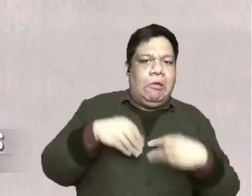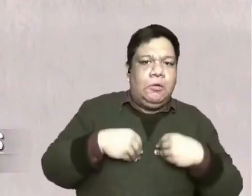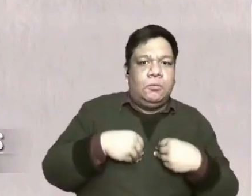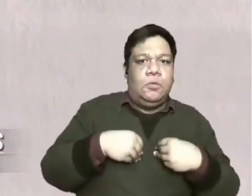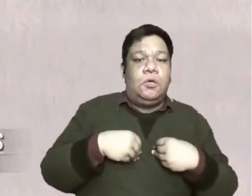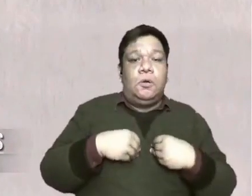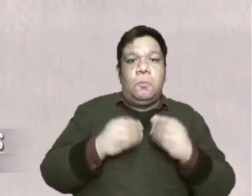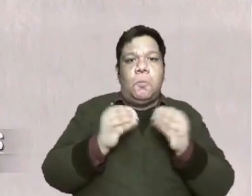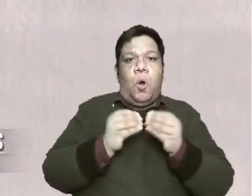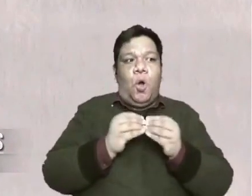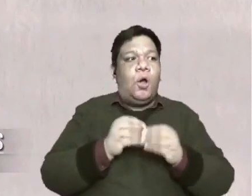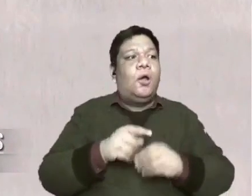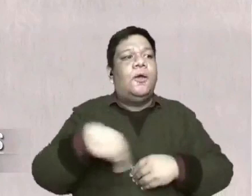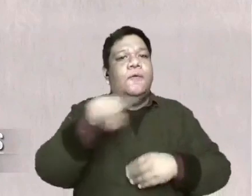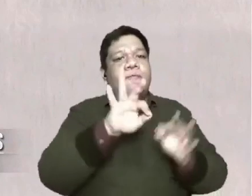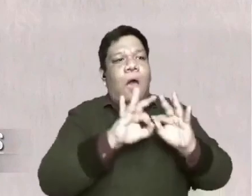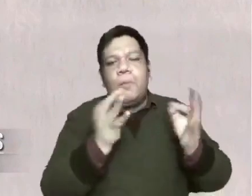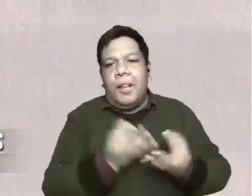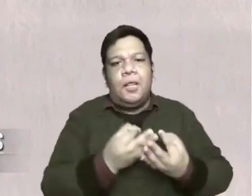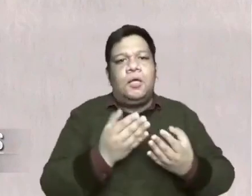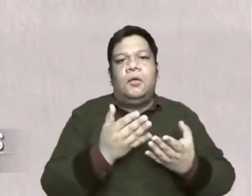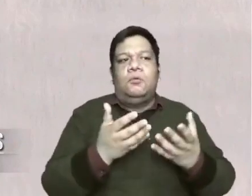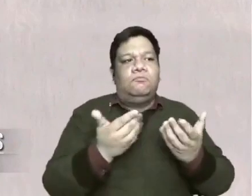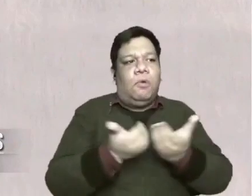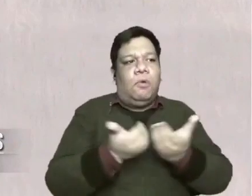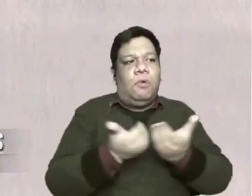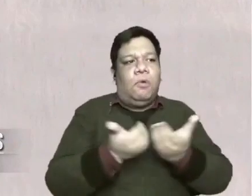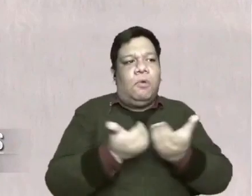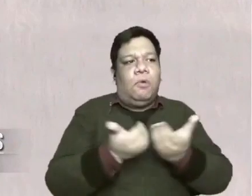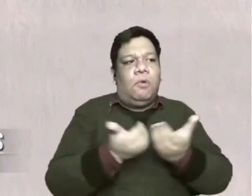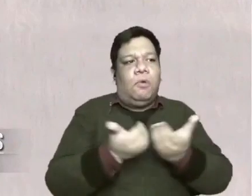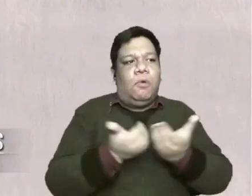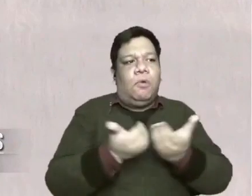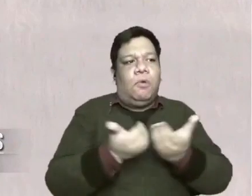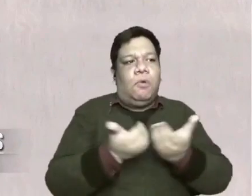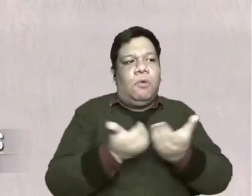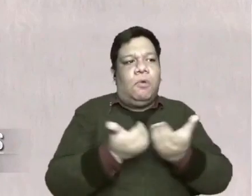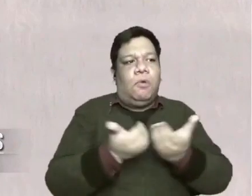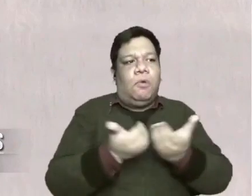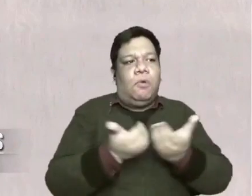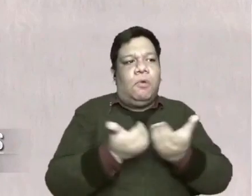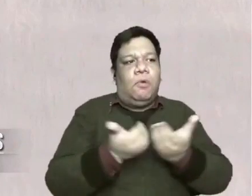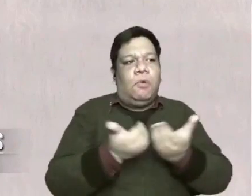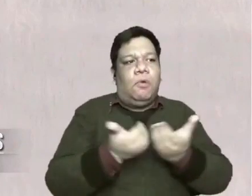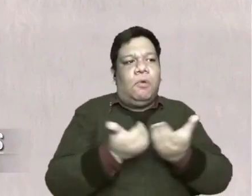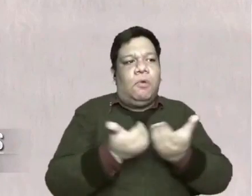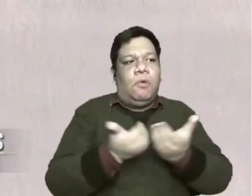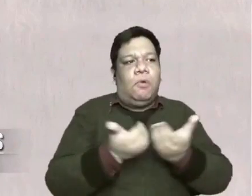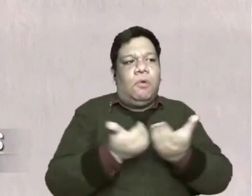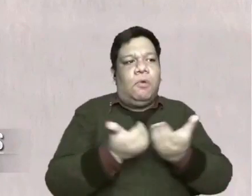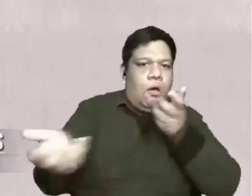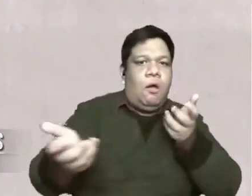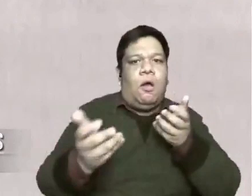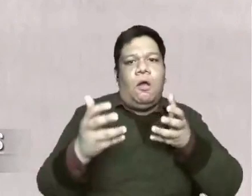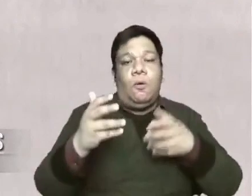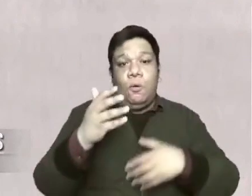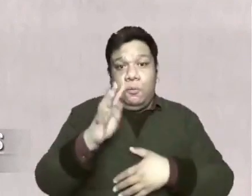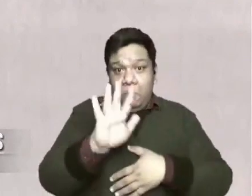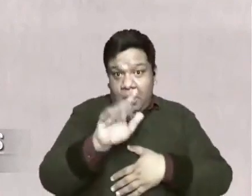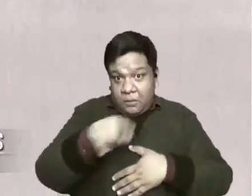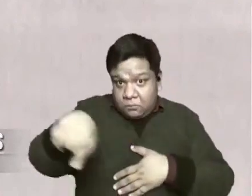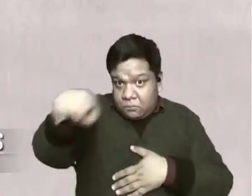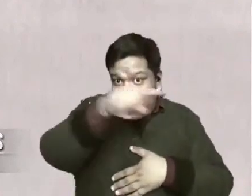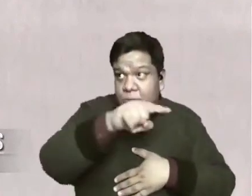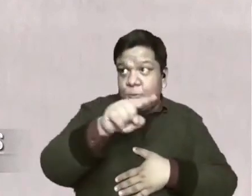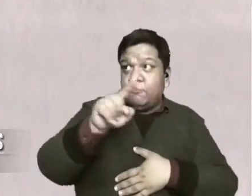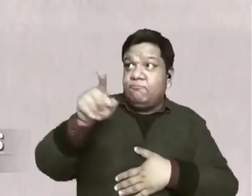message will divide people, will divide families, and divide nations. But for those who surrender to the